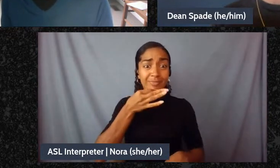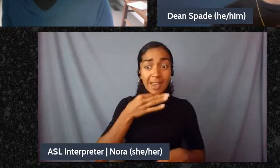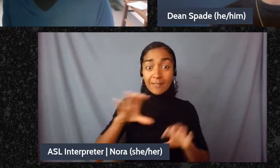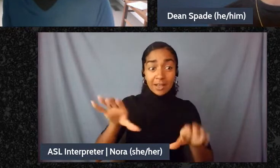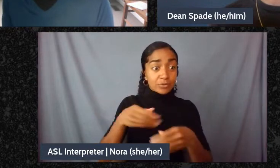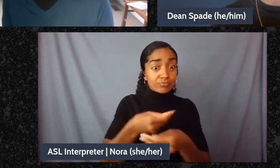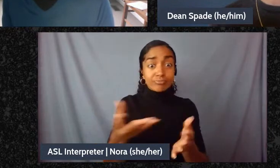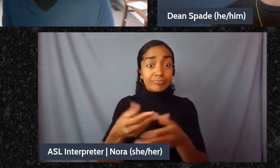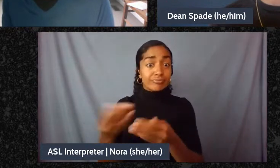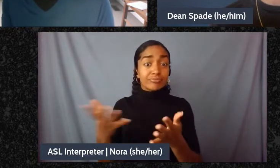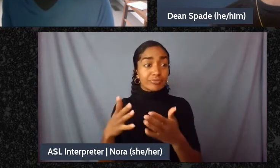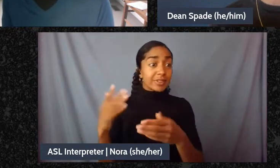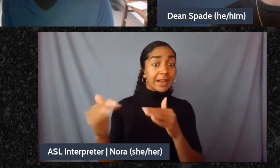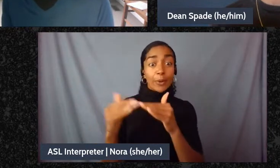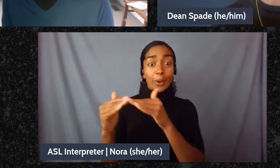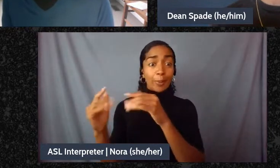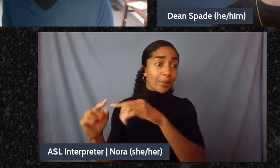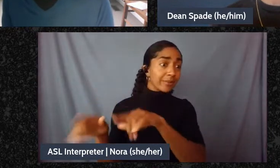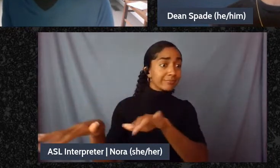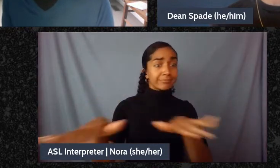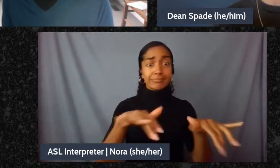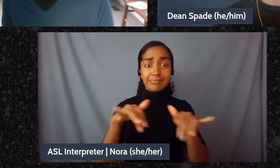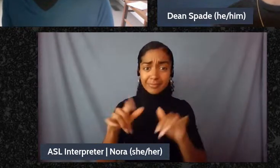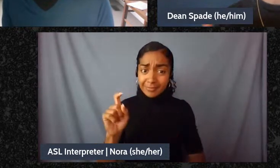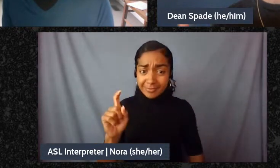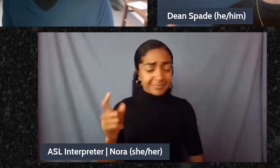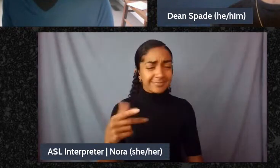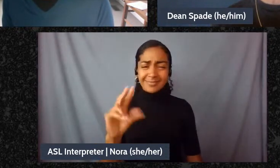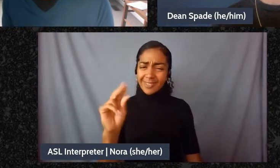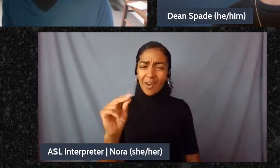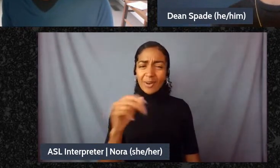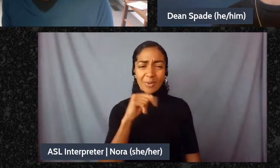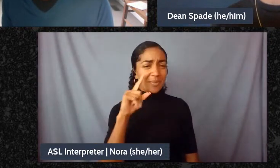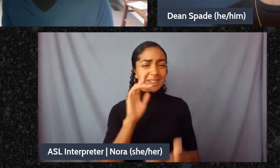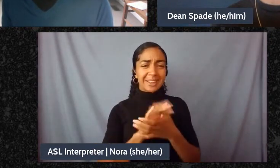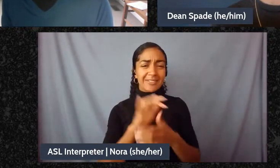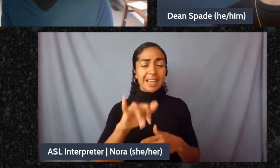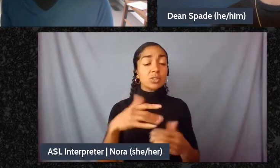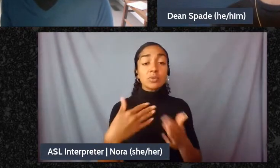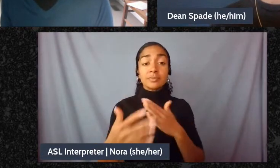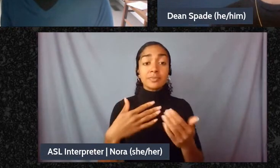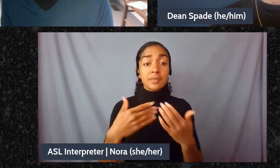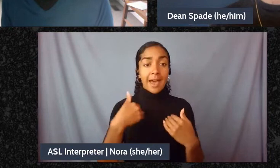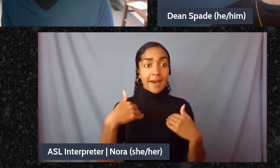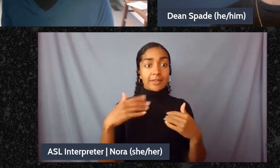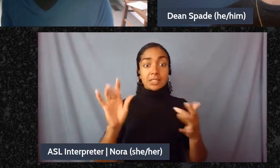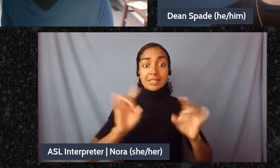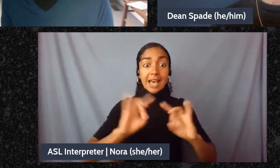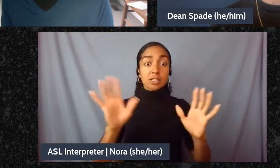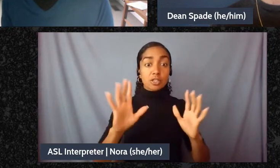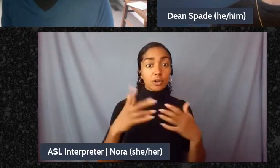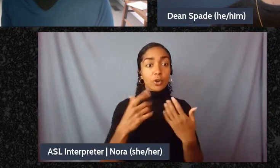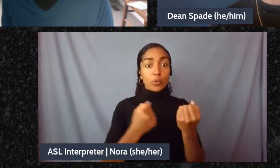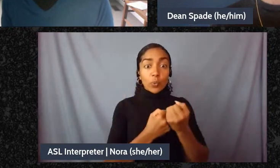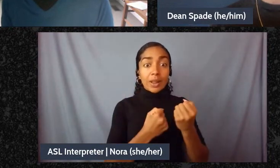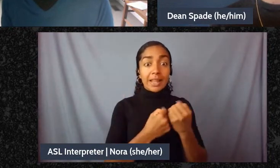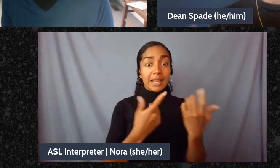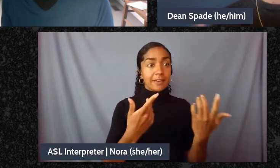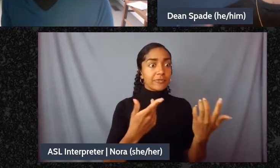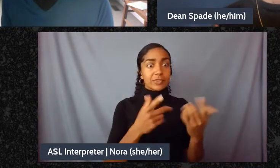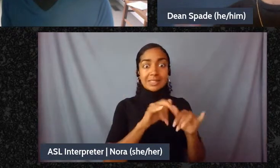even if there is some kind of poor relief or disaster relief system put together by the governments I live under